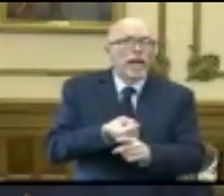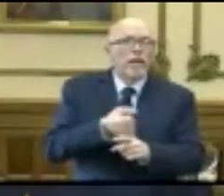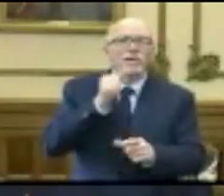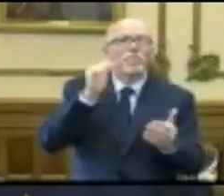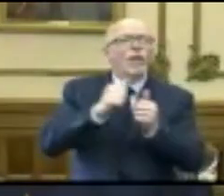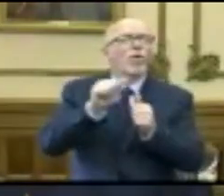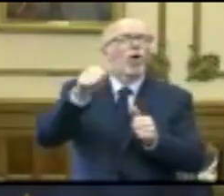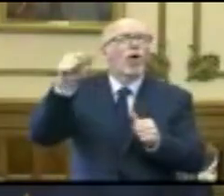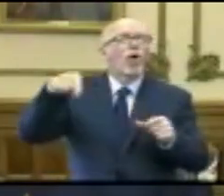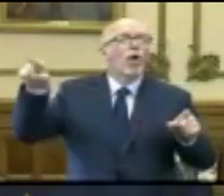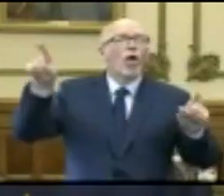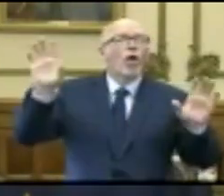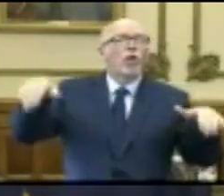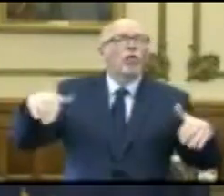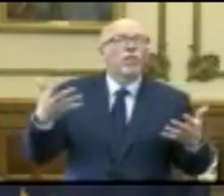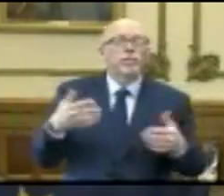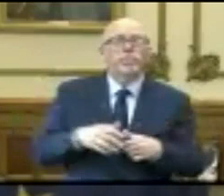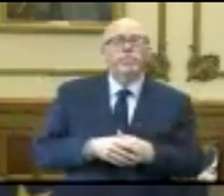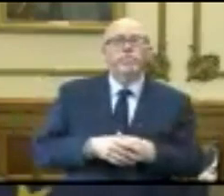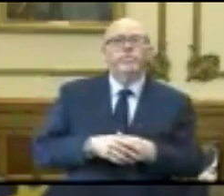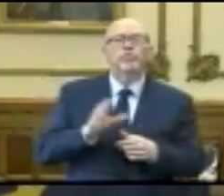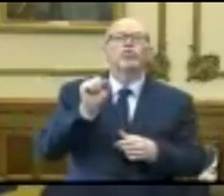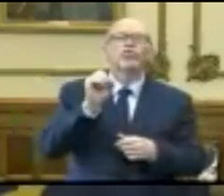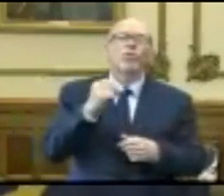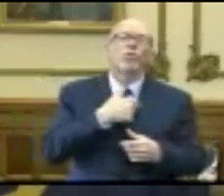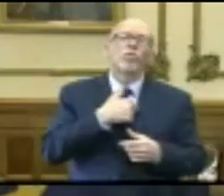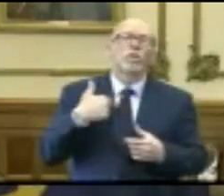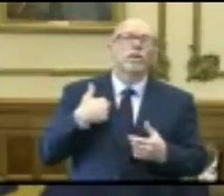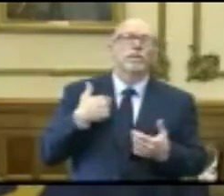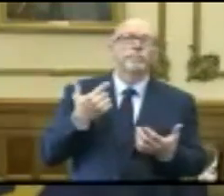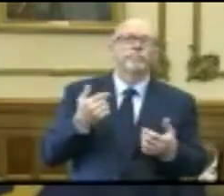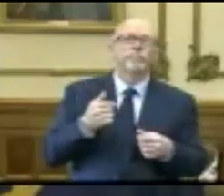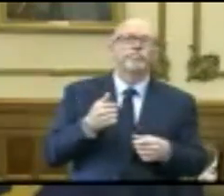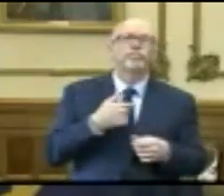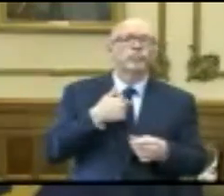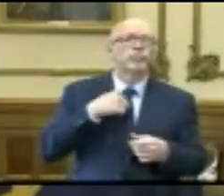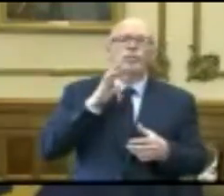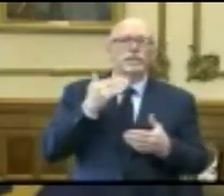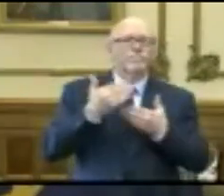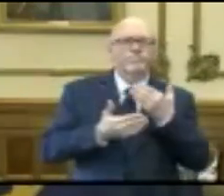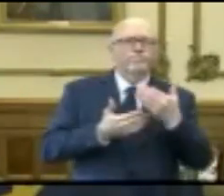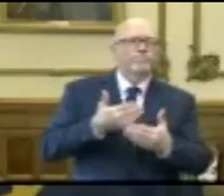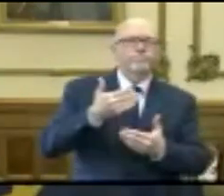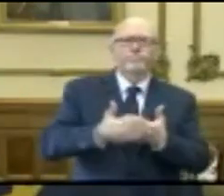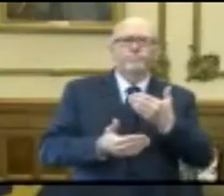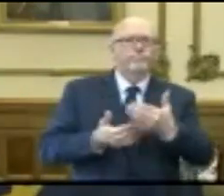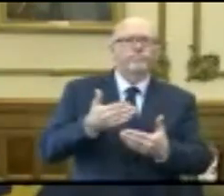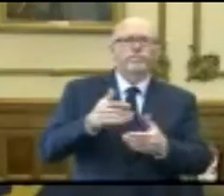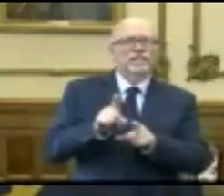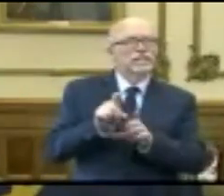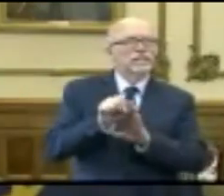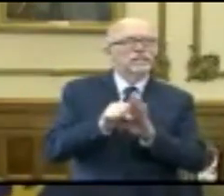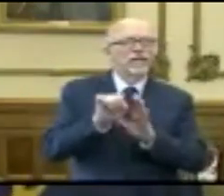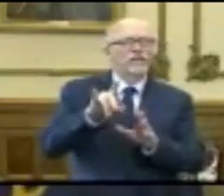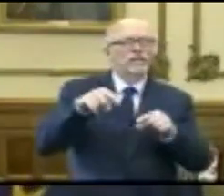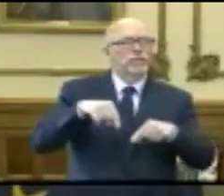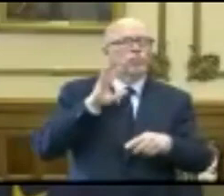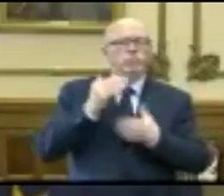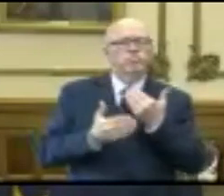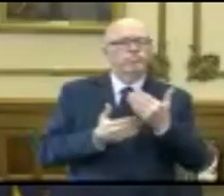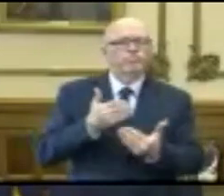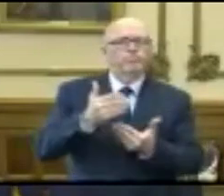other places. So we'll march forward together as a state, and I'll